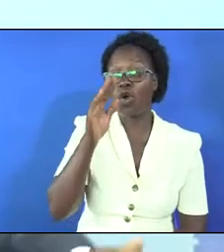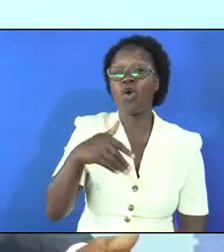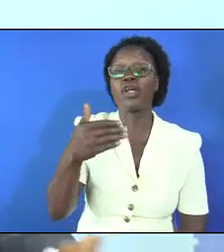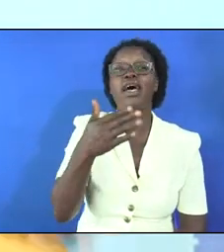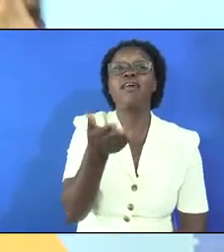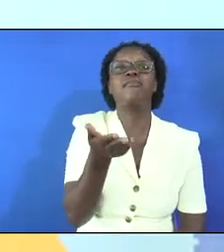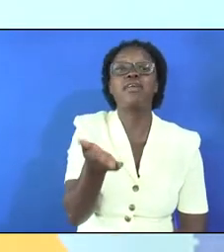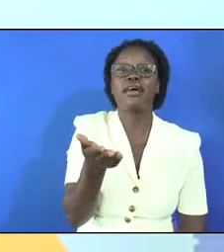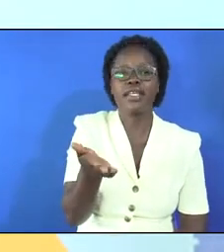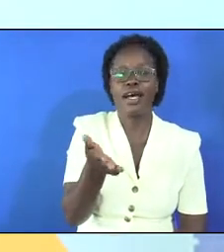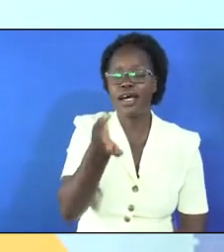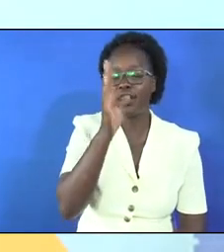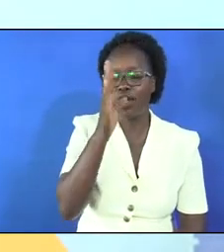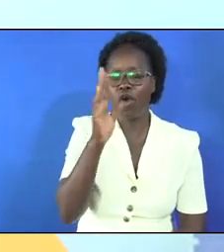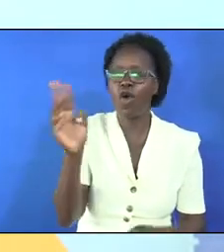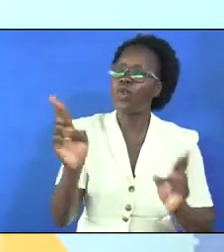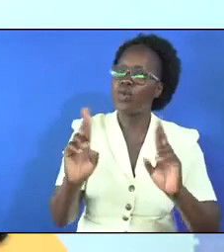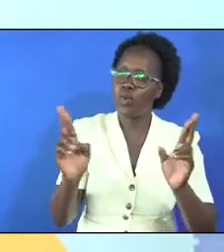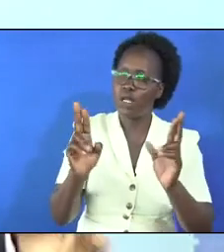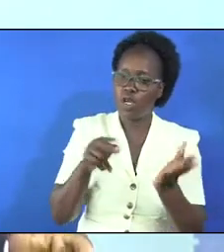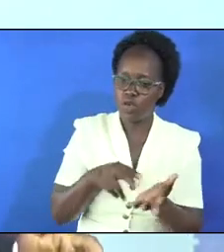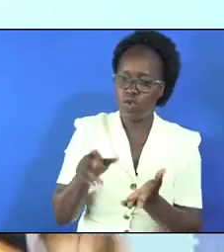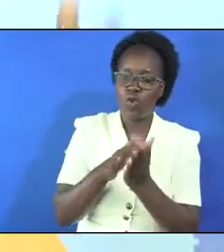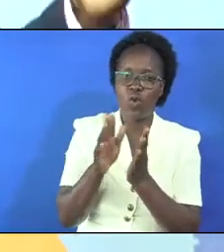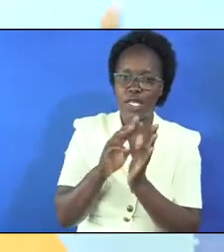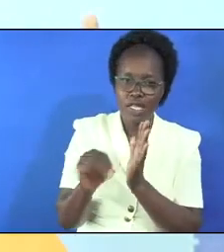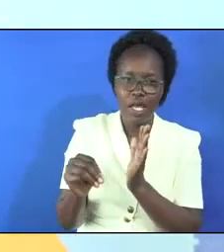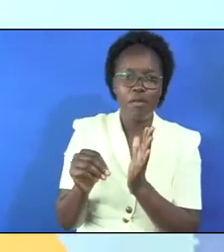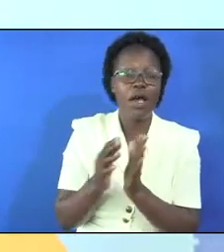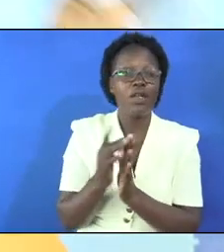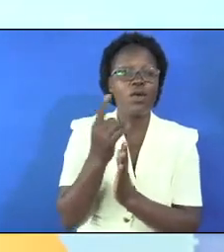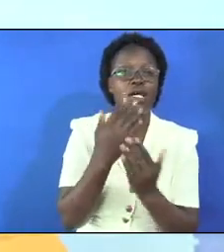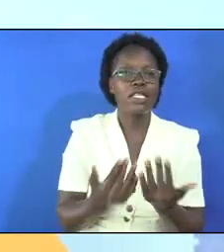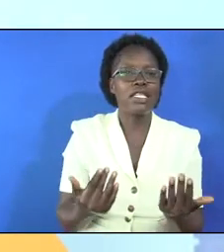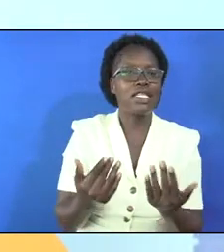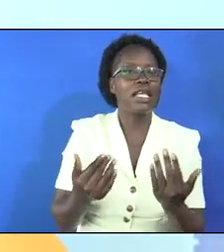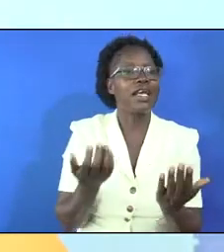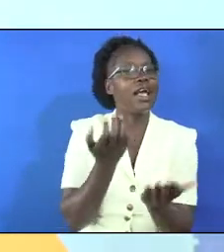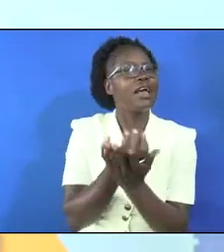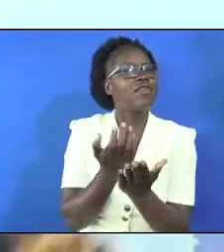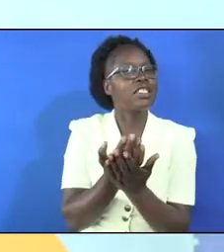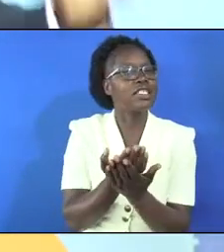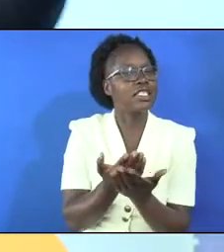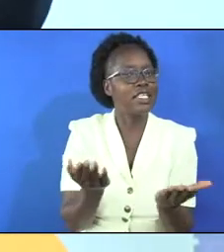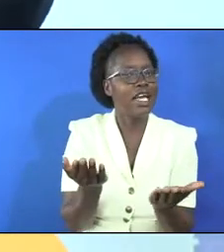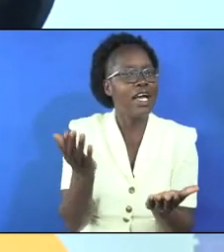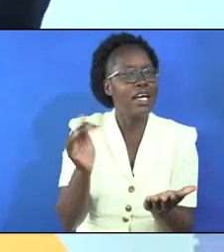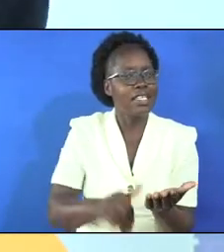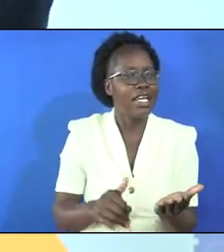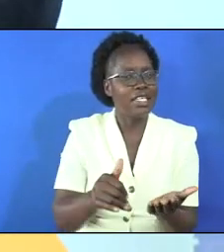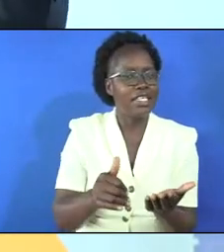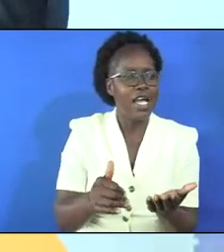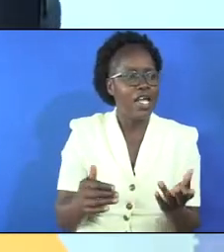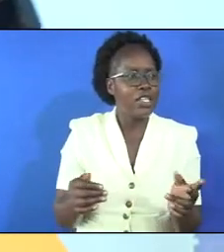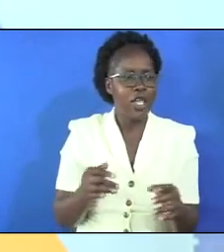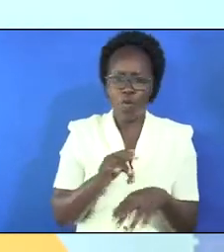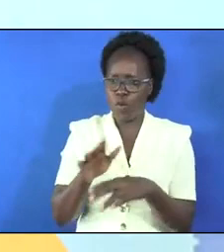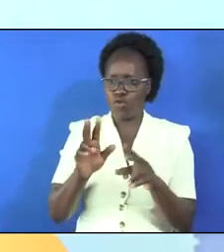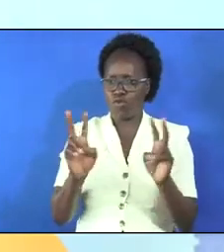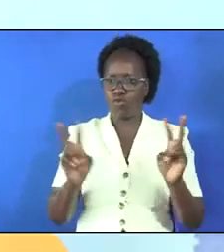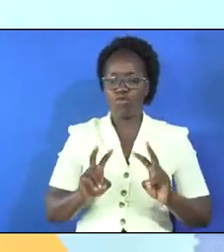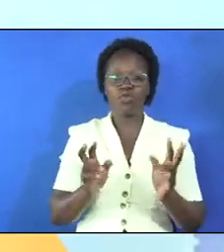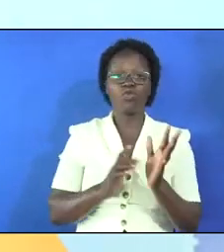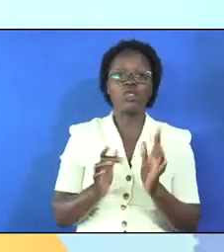ever there and god was willing to walk with them and one thing is very evident here that they went to look for